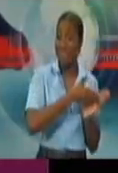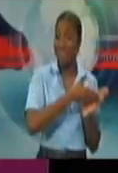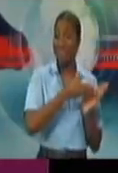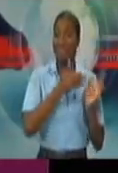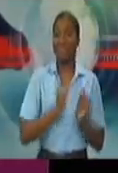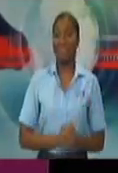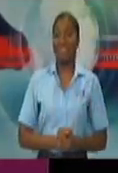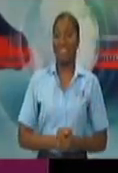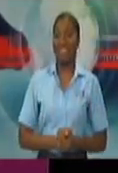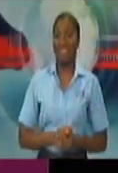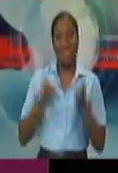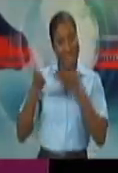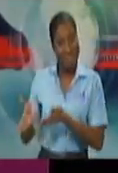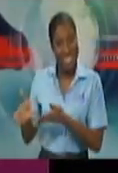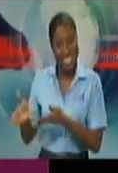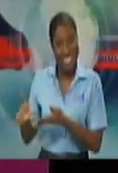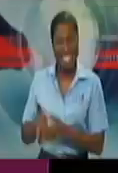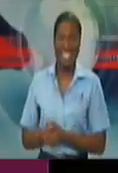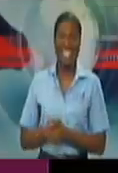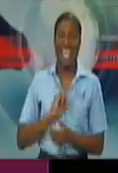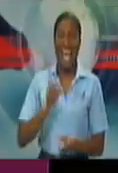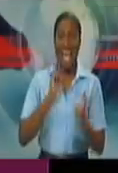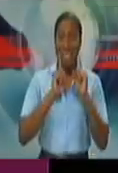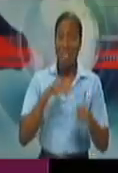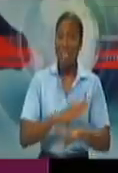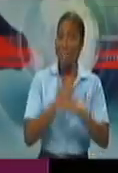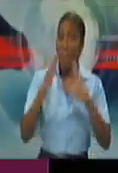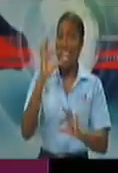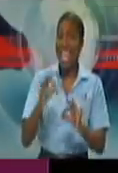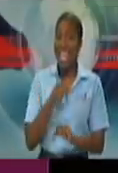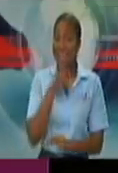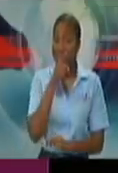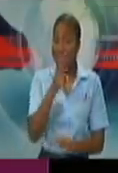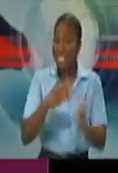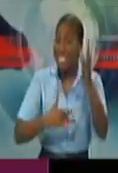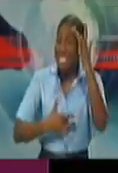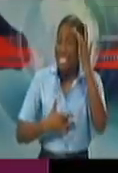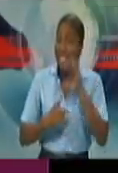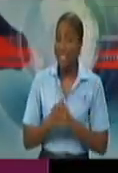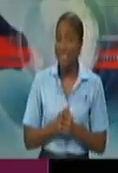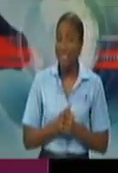there. I spoke about it this morning. If you are ill, which one is it?